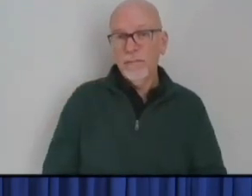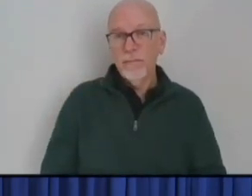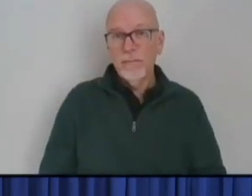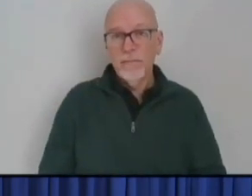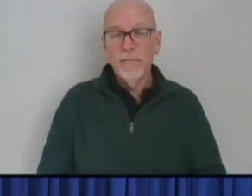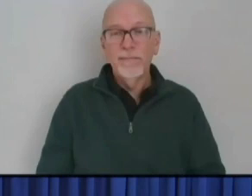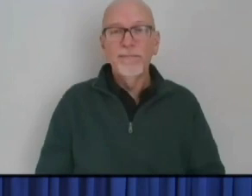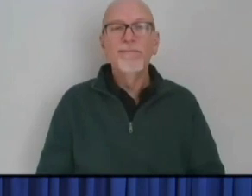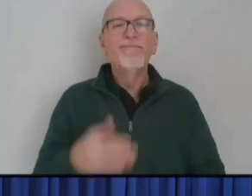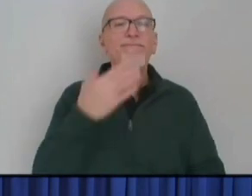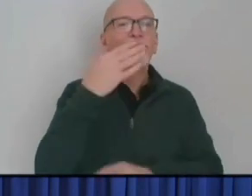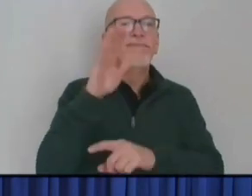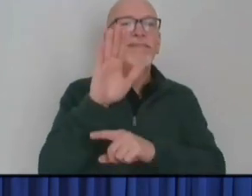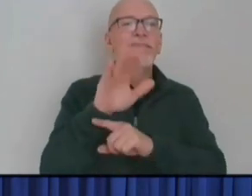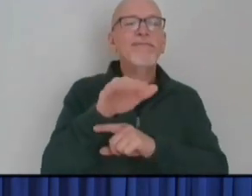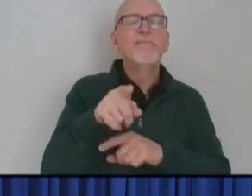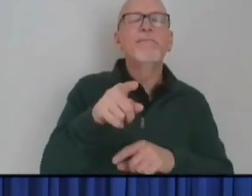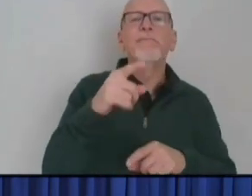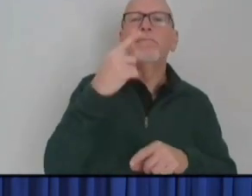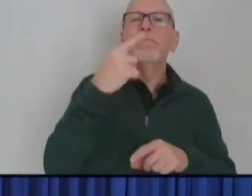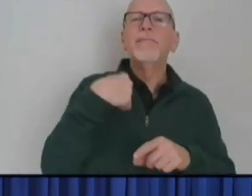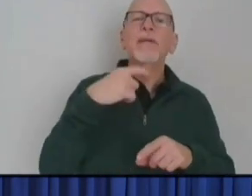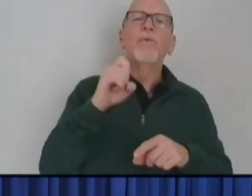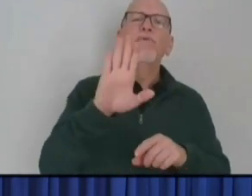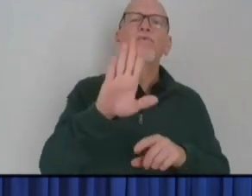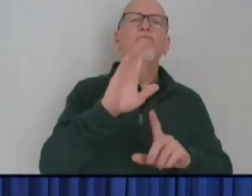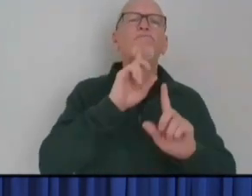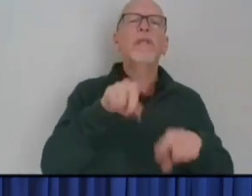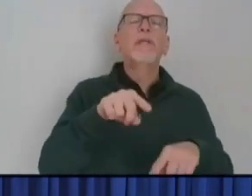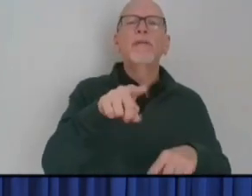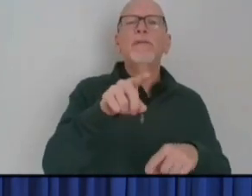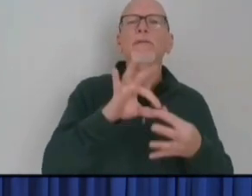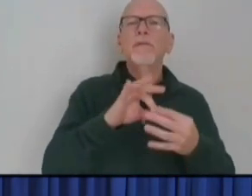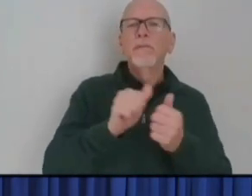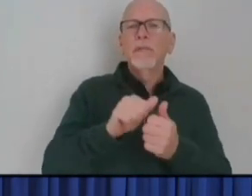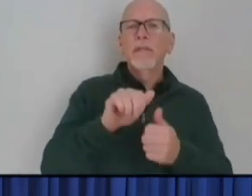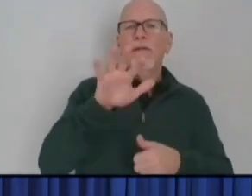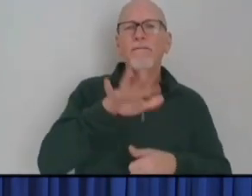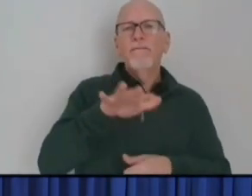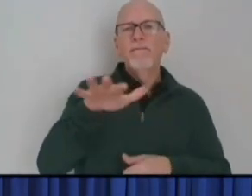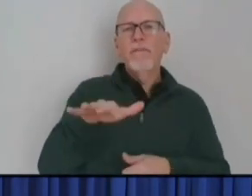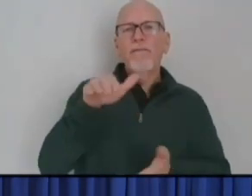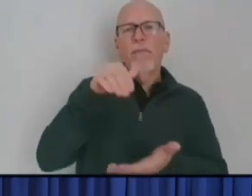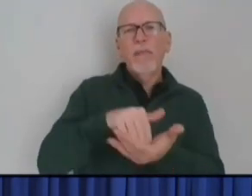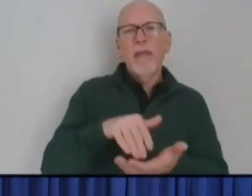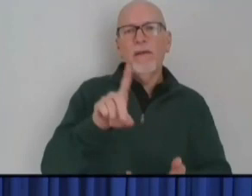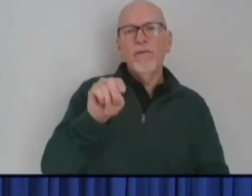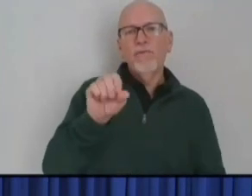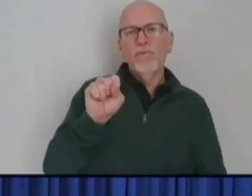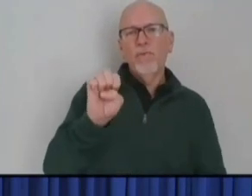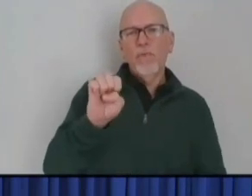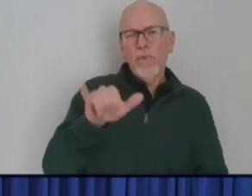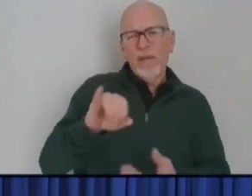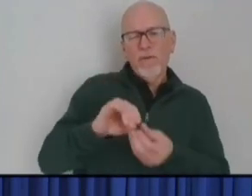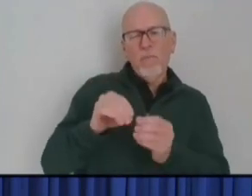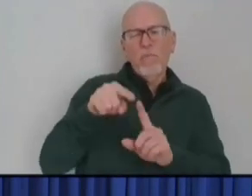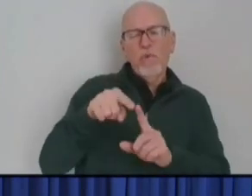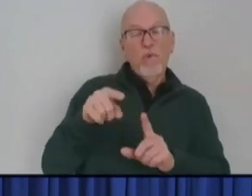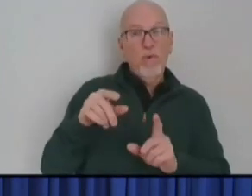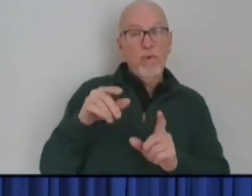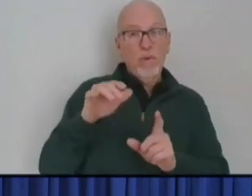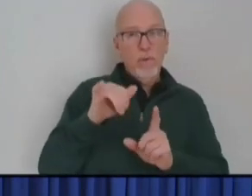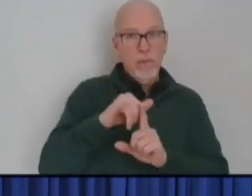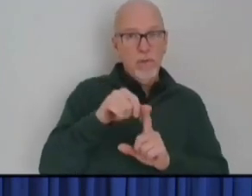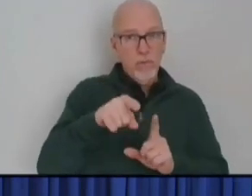Good afternoon. Could I get your reaction to the 55,000 doses, that number, is that something that you